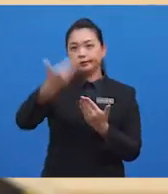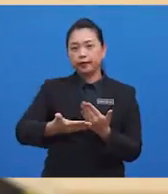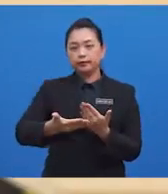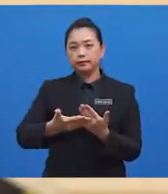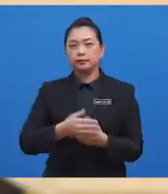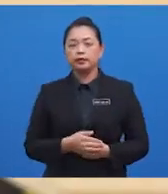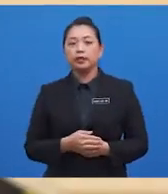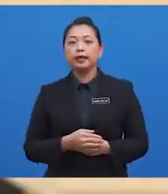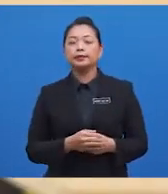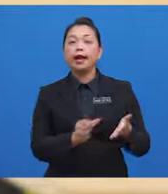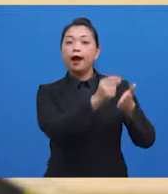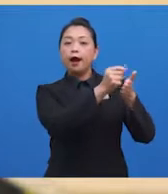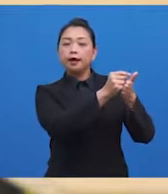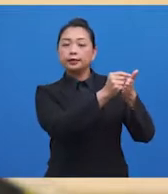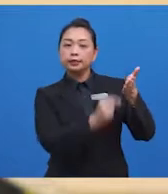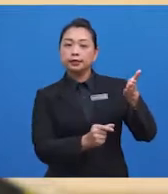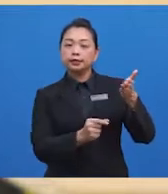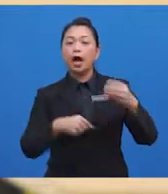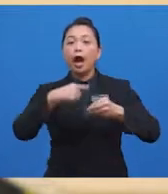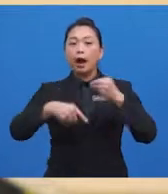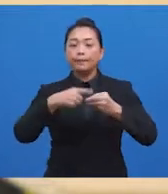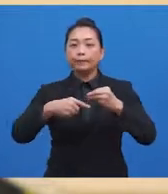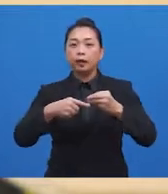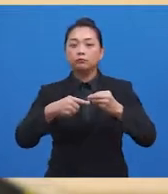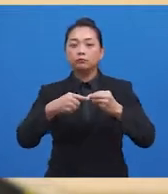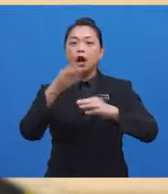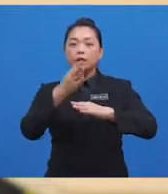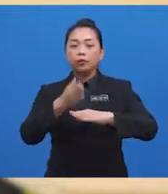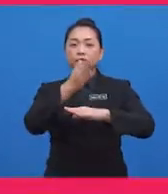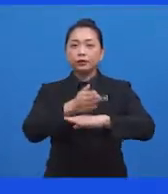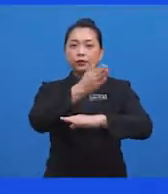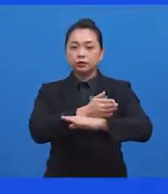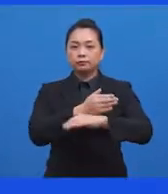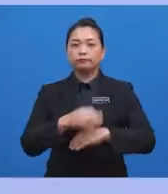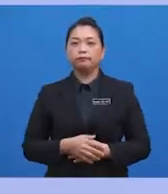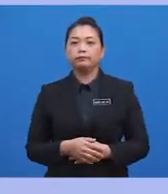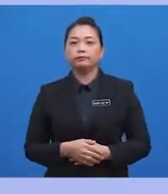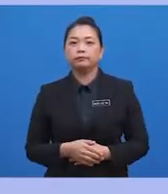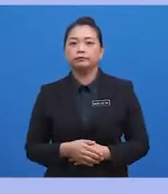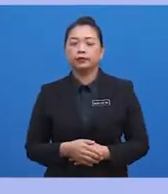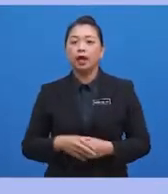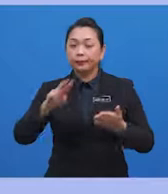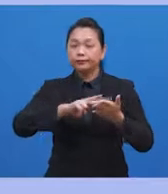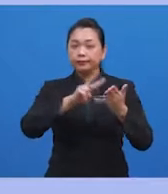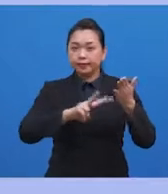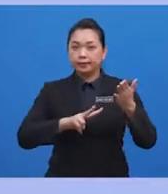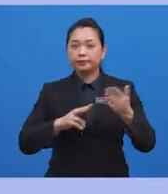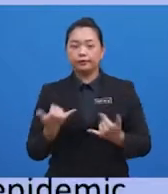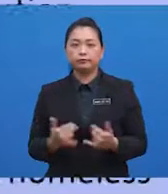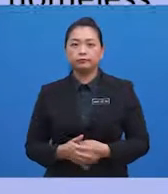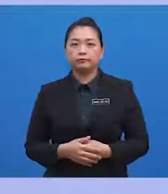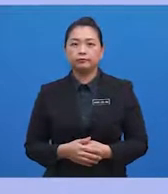article about the consequences of addiction to prescription drugs. Now, text 2. I'm going to read to you text 2.